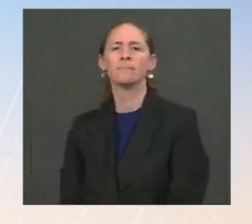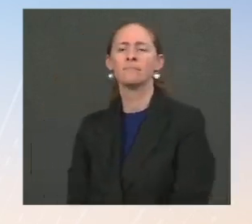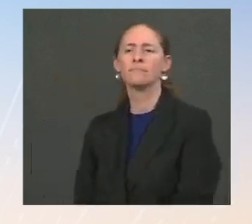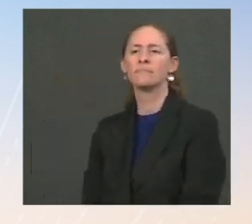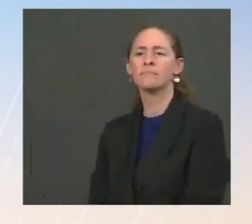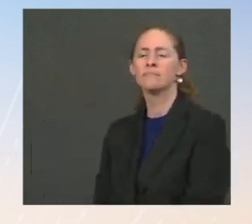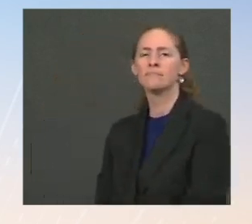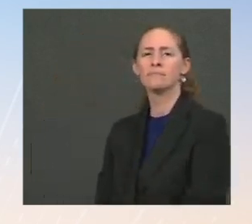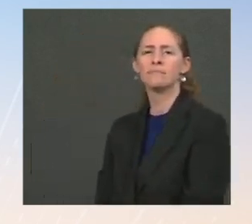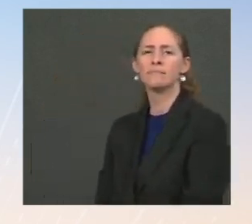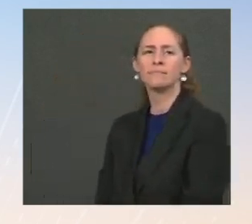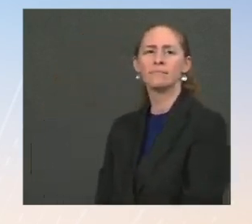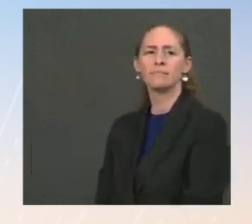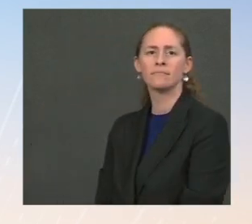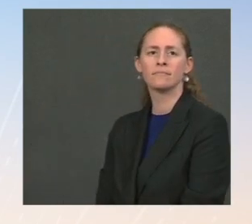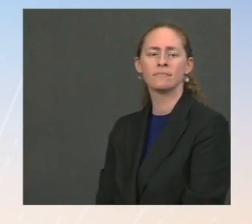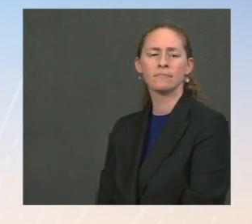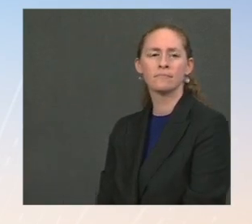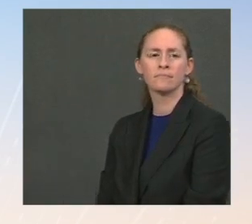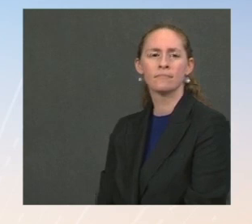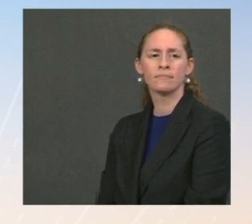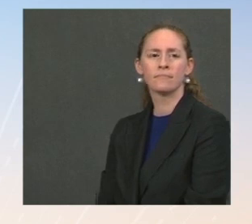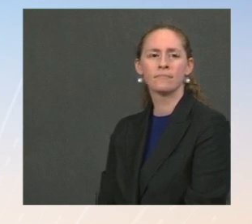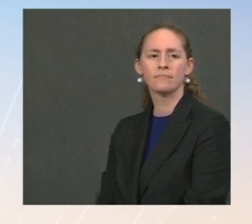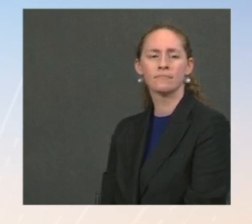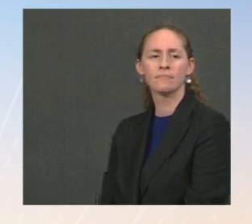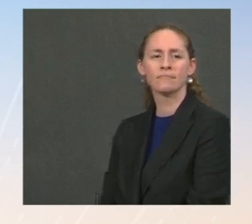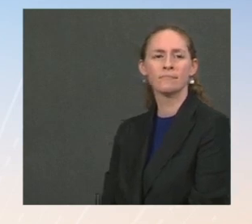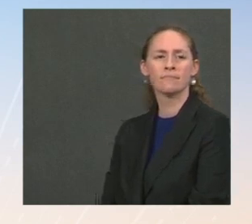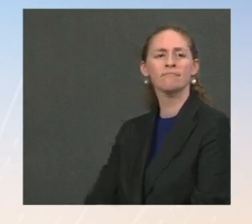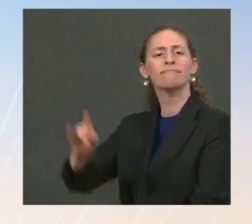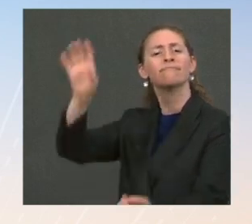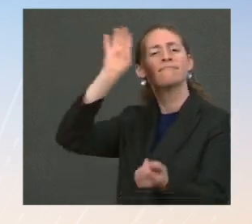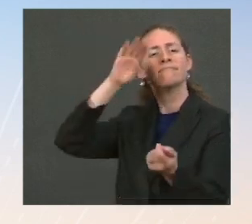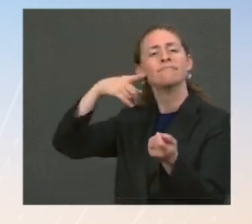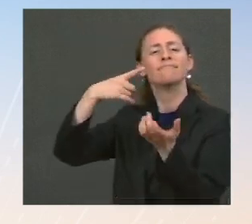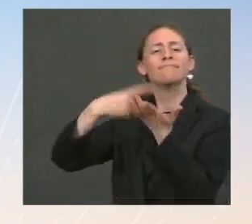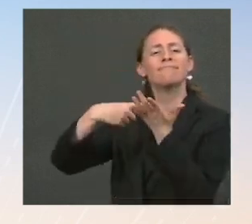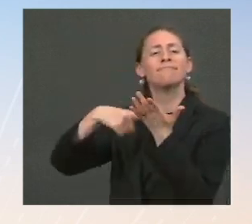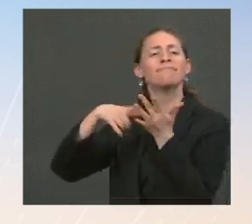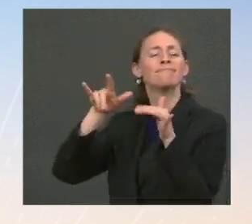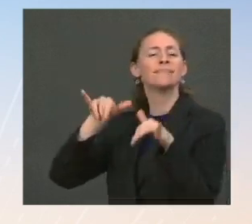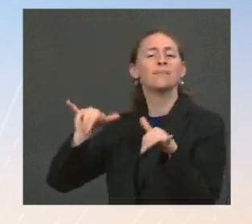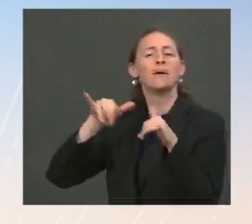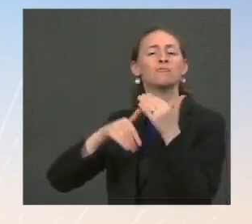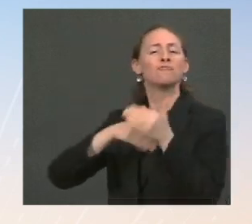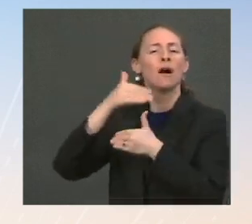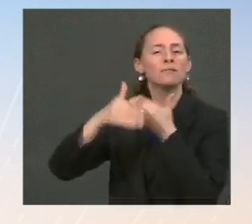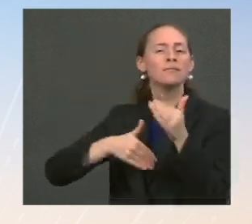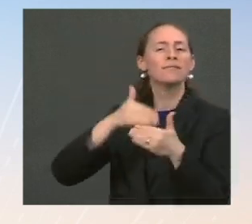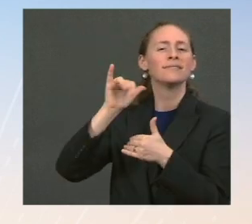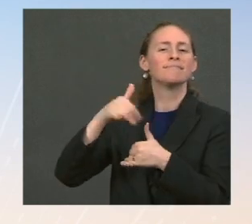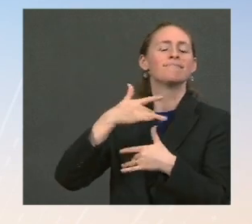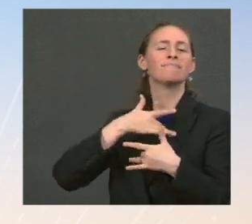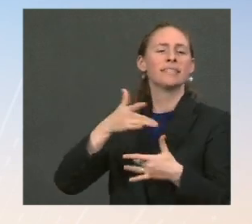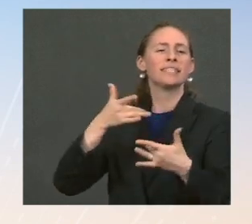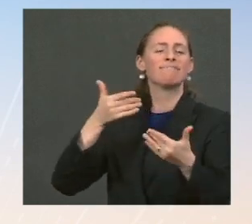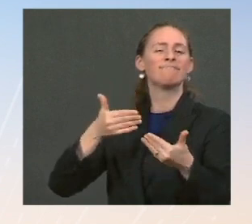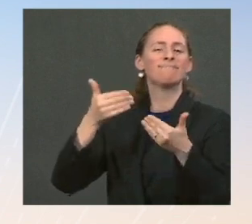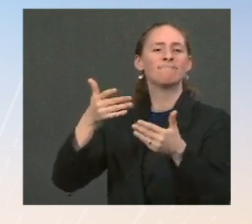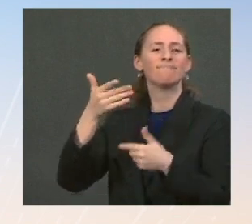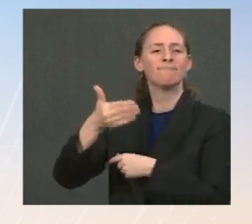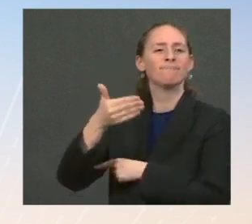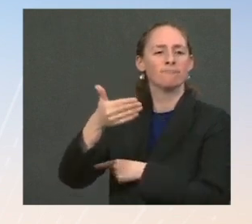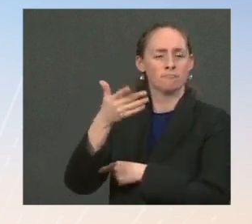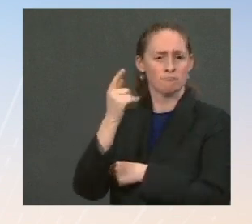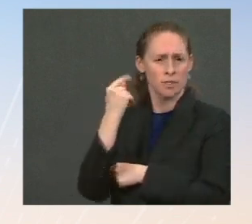standardize a process of reporting, but will that include some sort of centralized support system, maybe a hotline or a